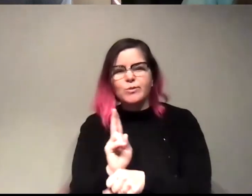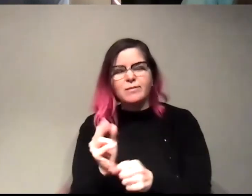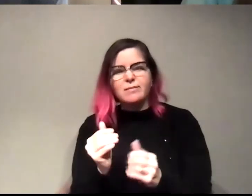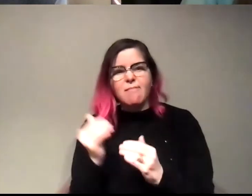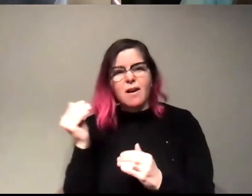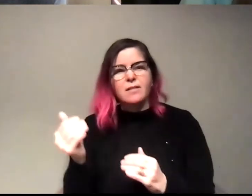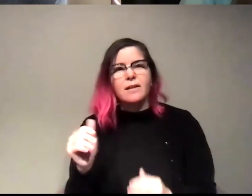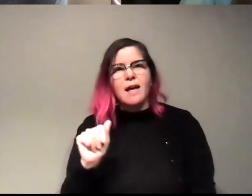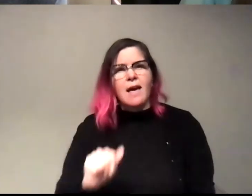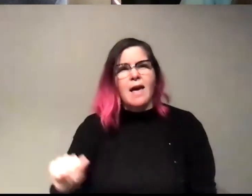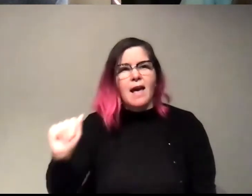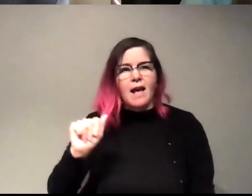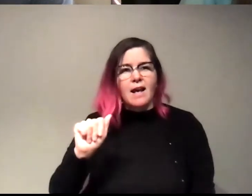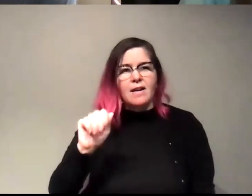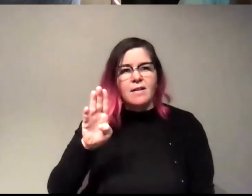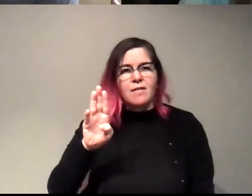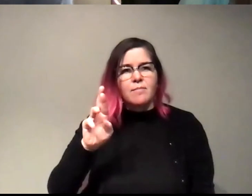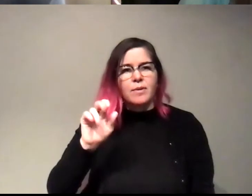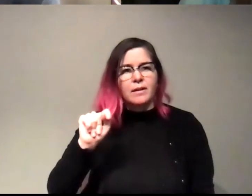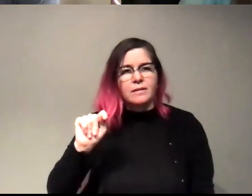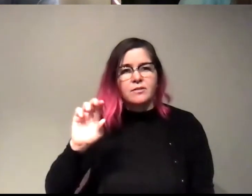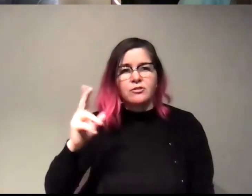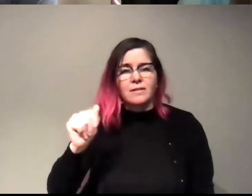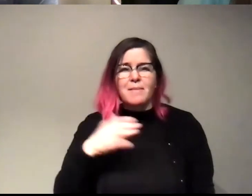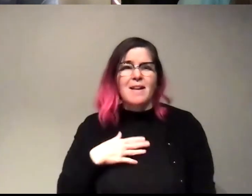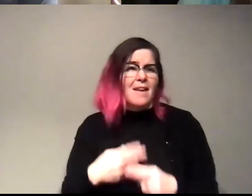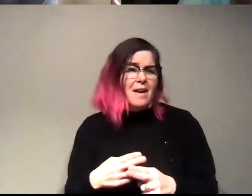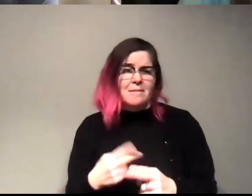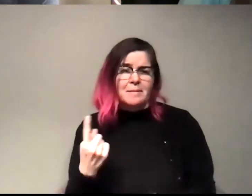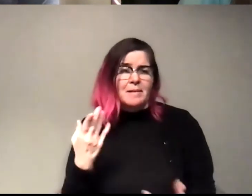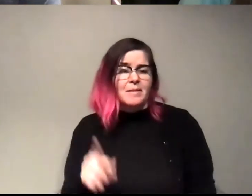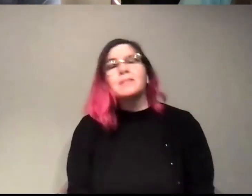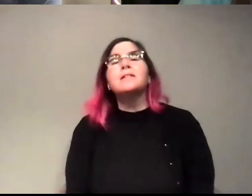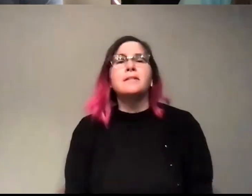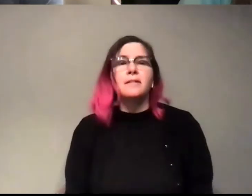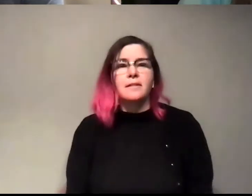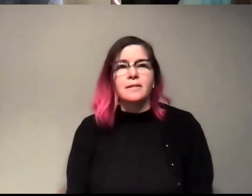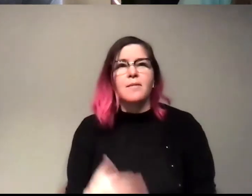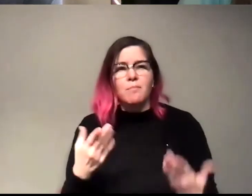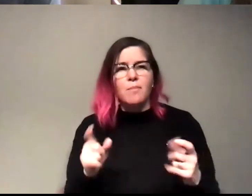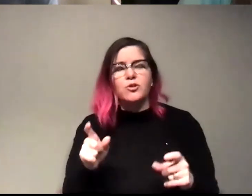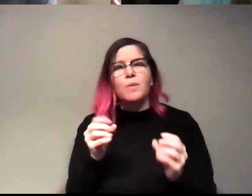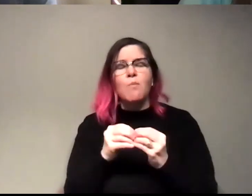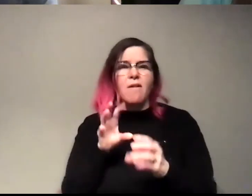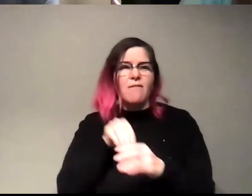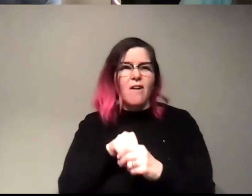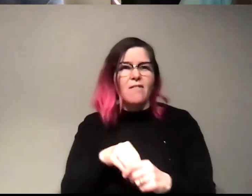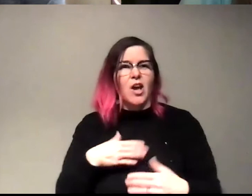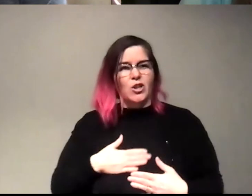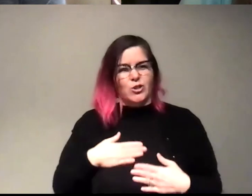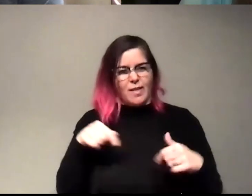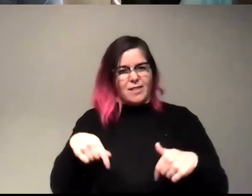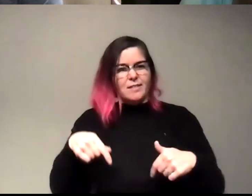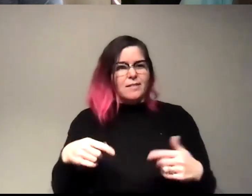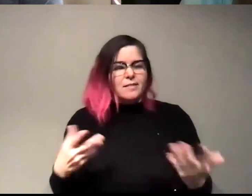I think it's like at Brian or something. Um, yeah, I don't, uh, I probably should get more into that. I really enjoyed doing this.